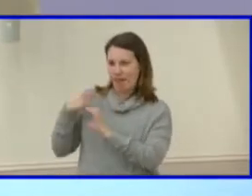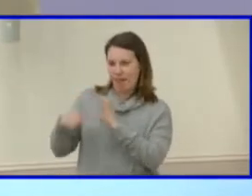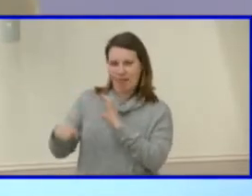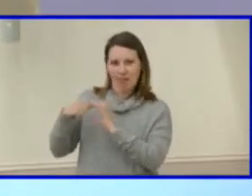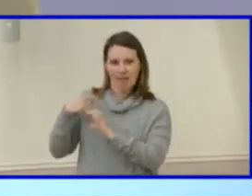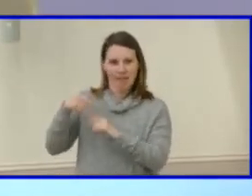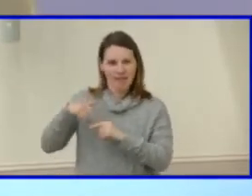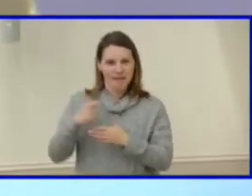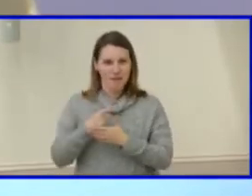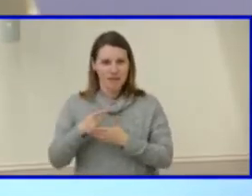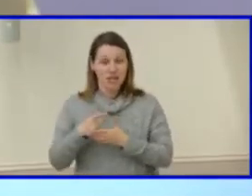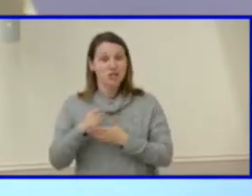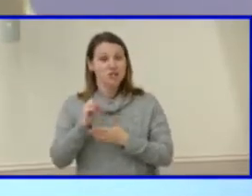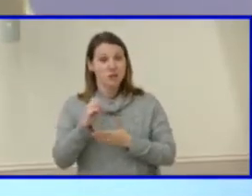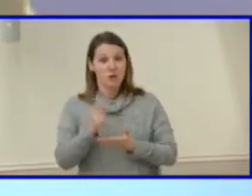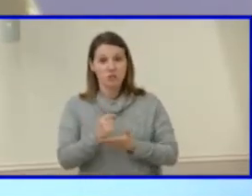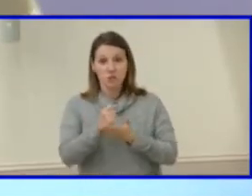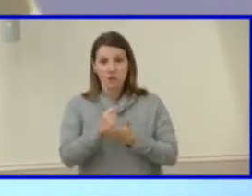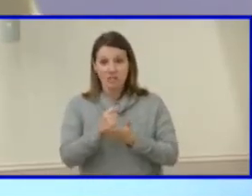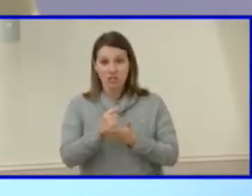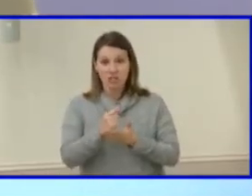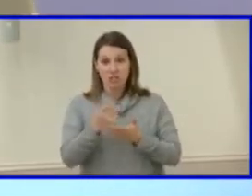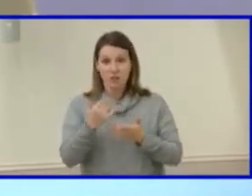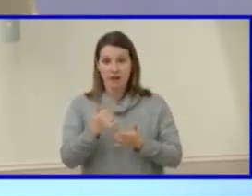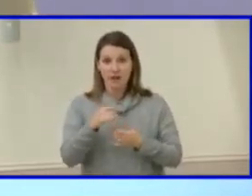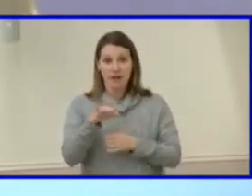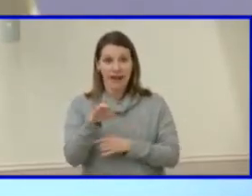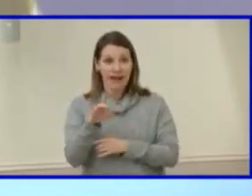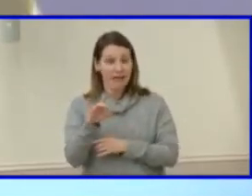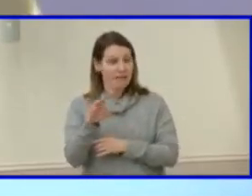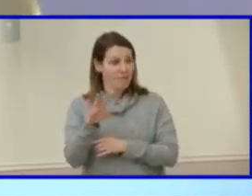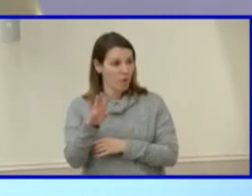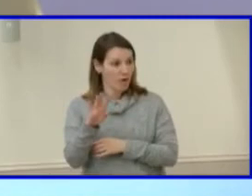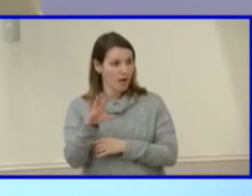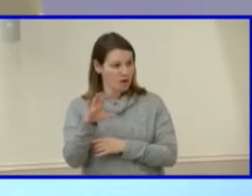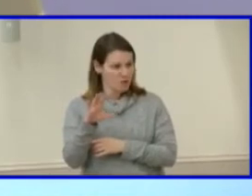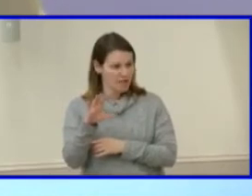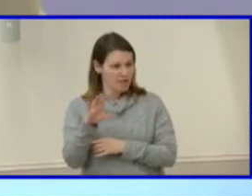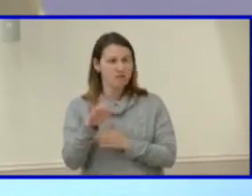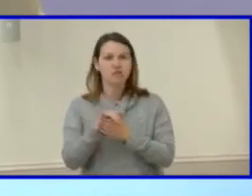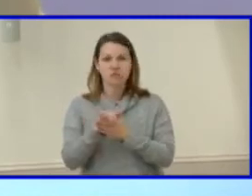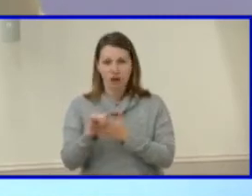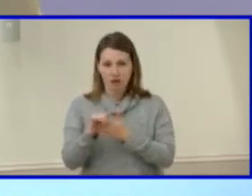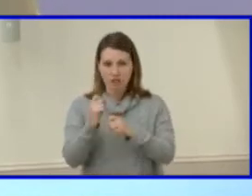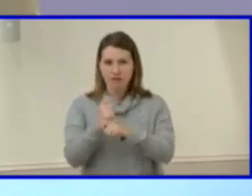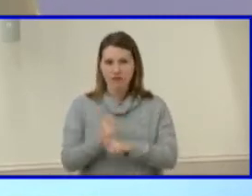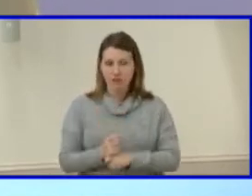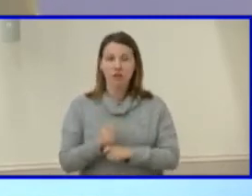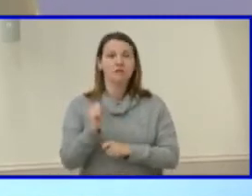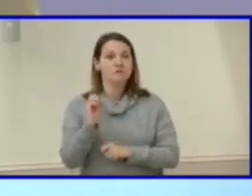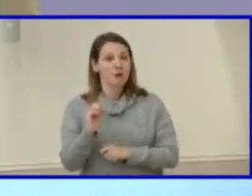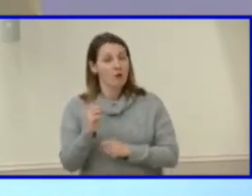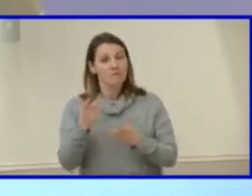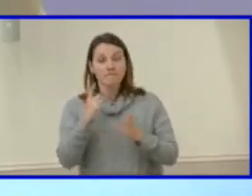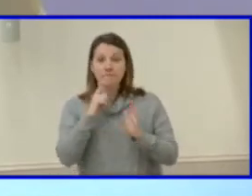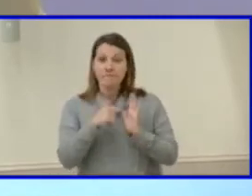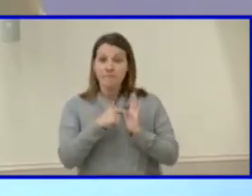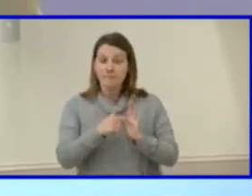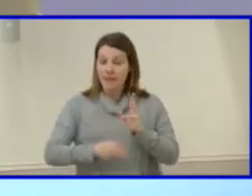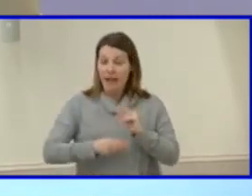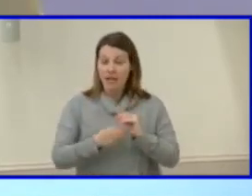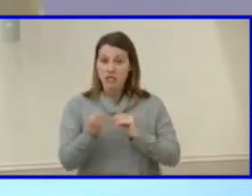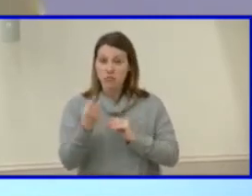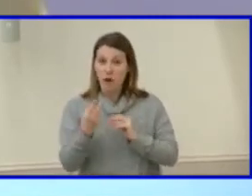is about eight, is right at eight now, $8,400 a year. So for example, adding 12 more slots,